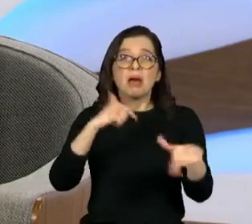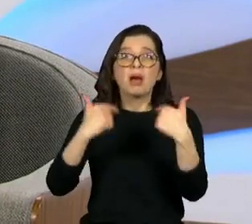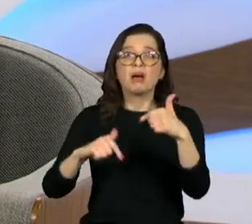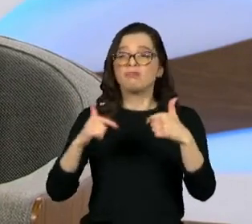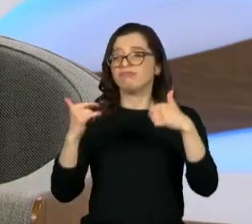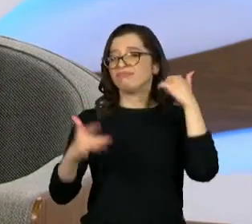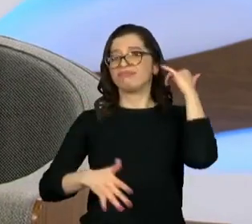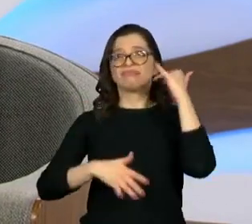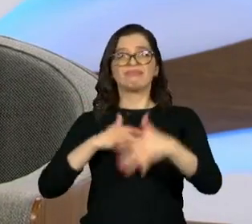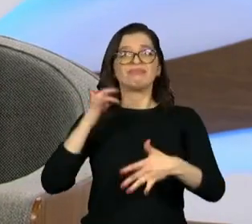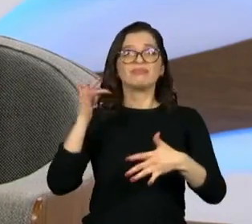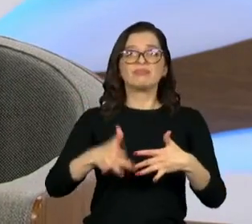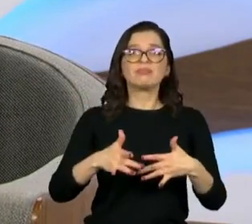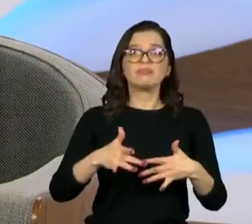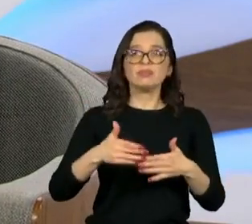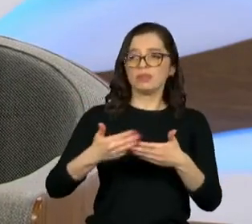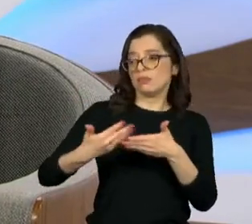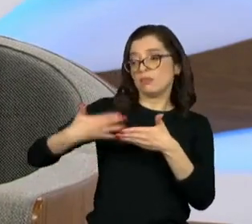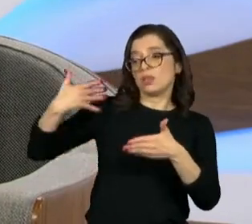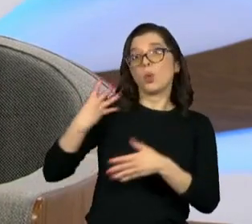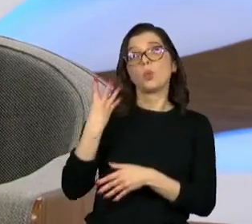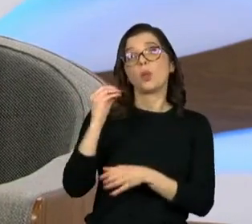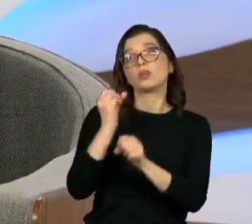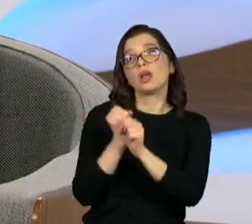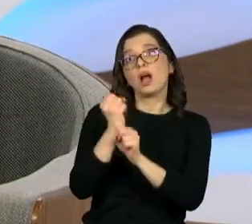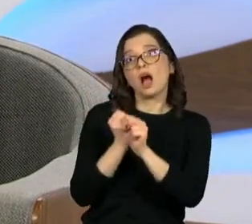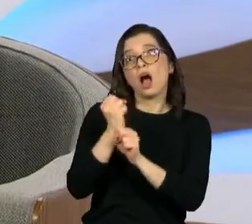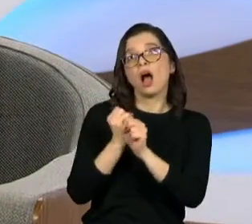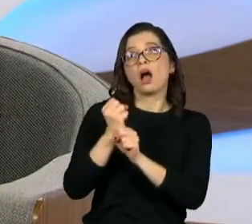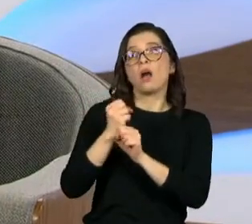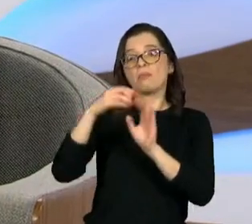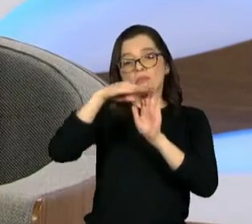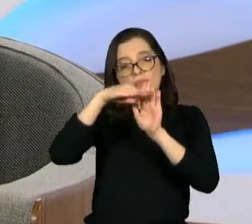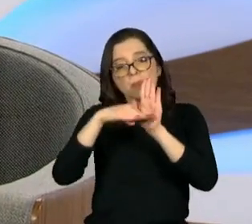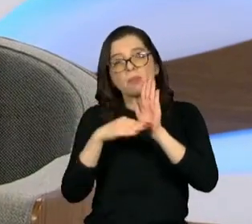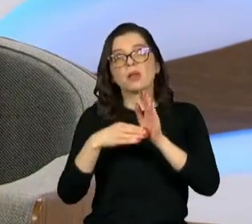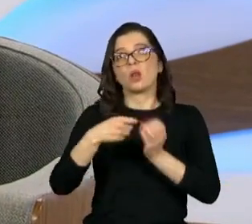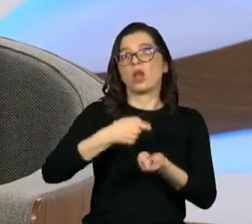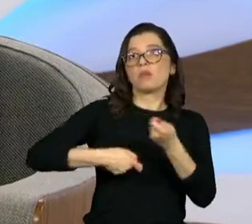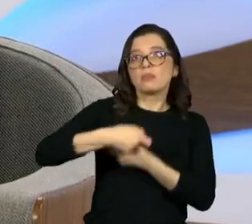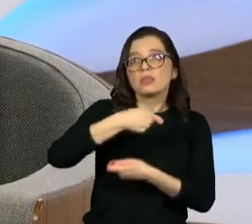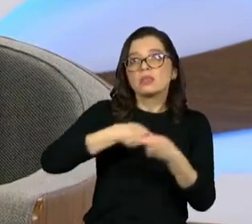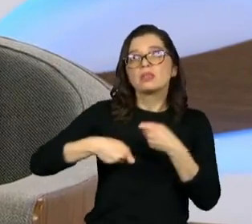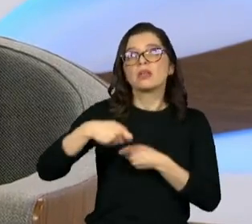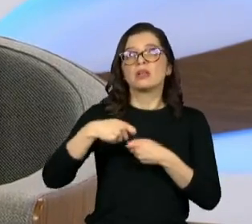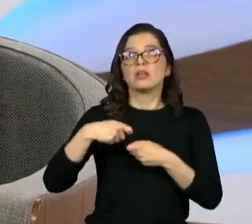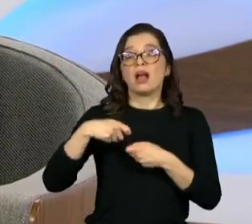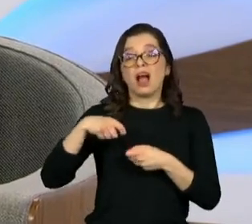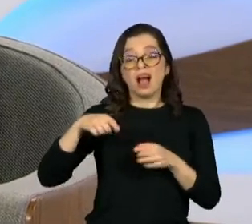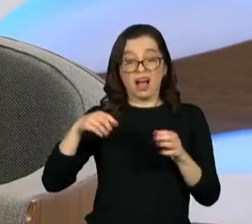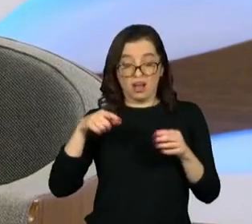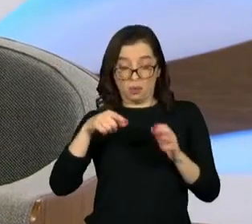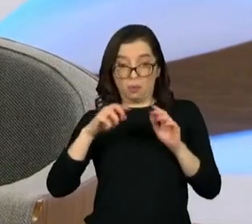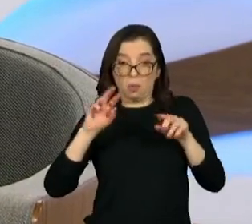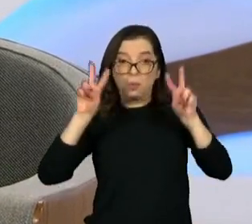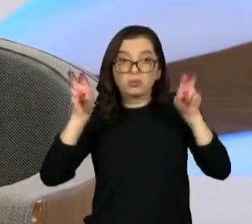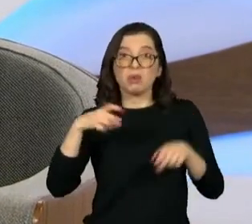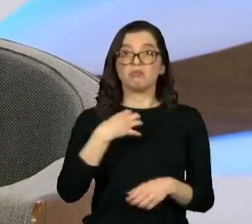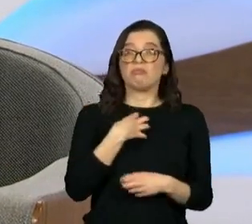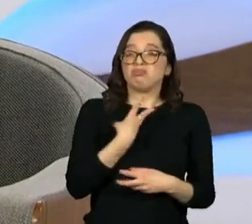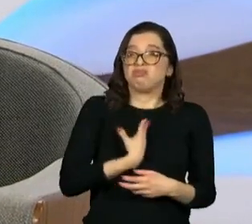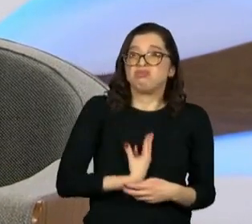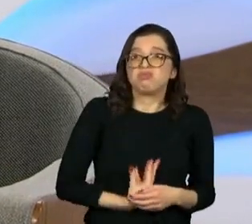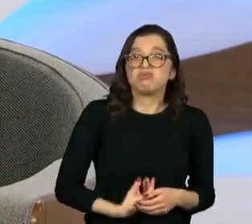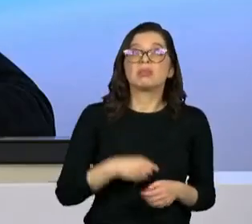by the last four decades of economic policies. Some of those frustrations have to do with the